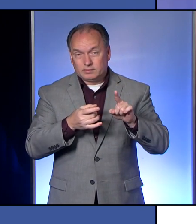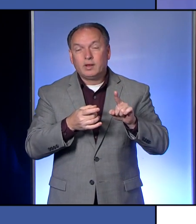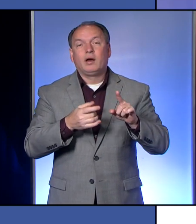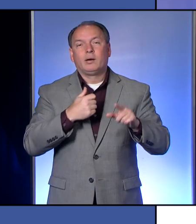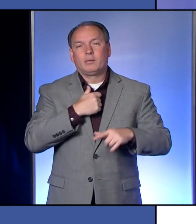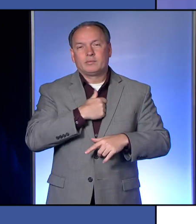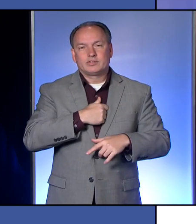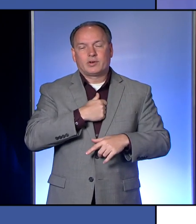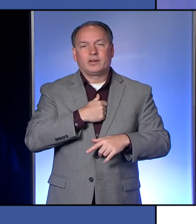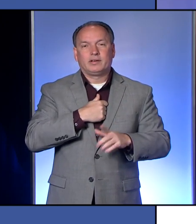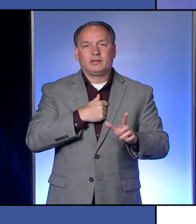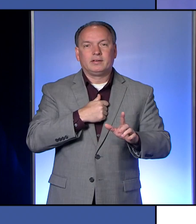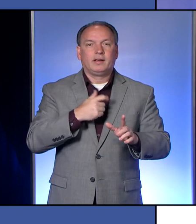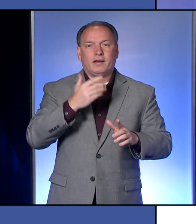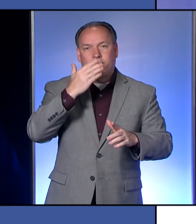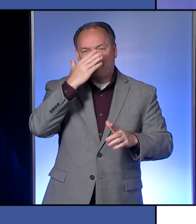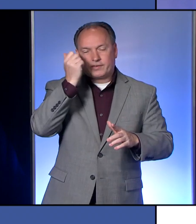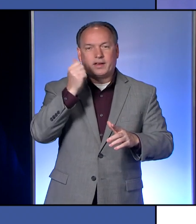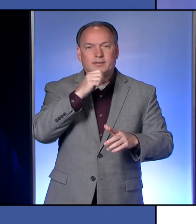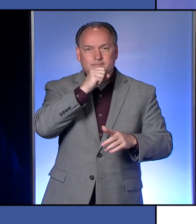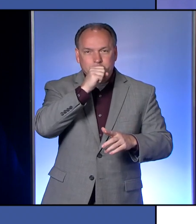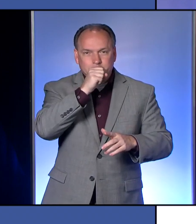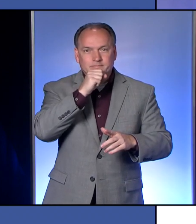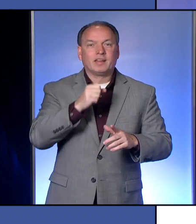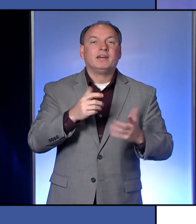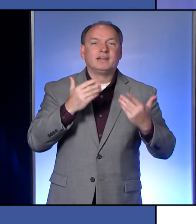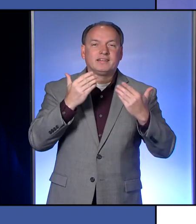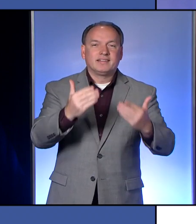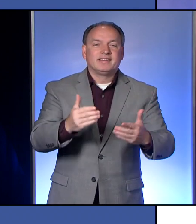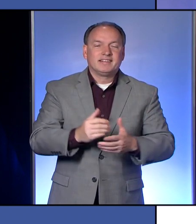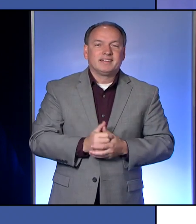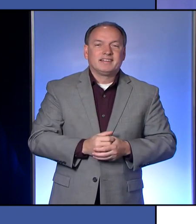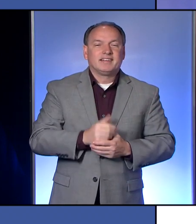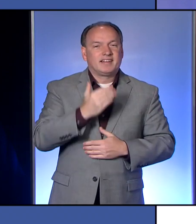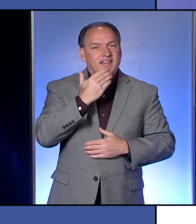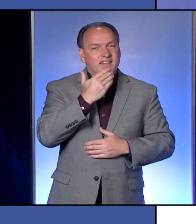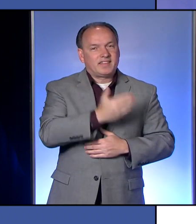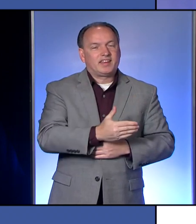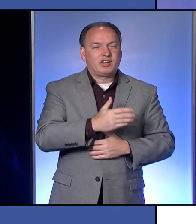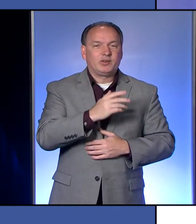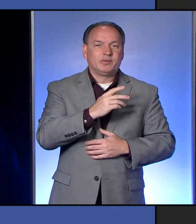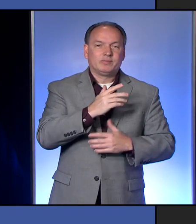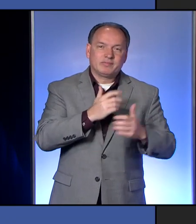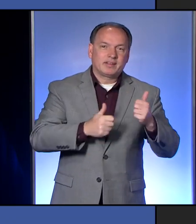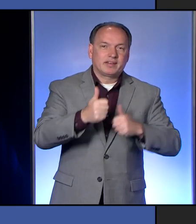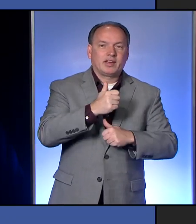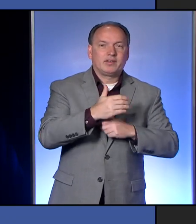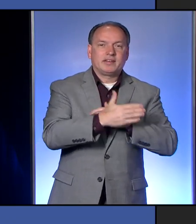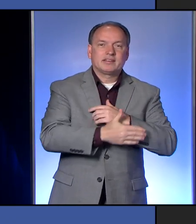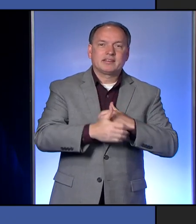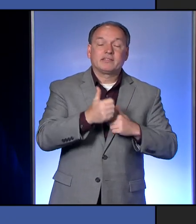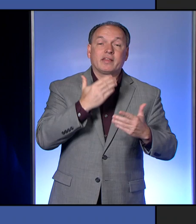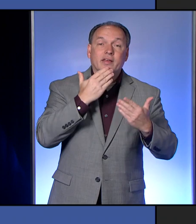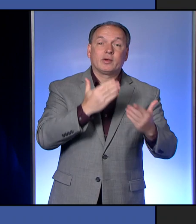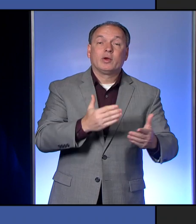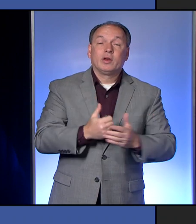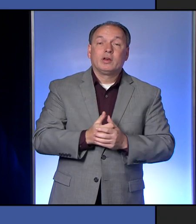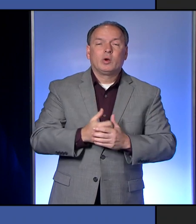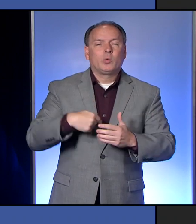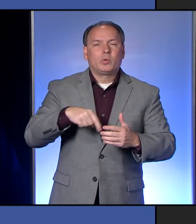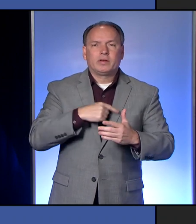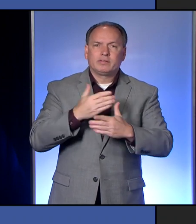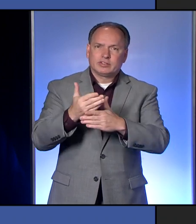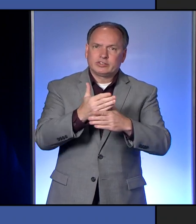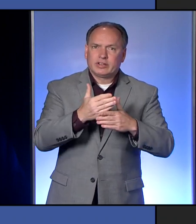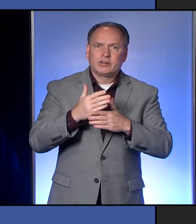I'm sorry. I forgot to take it off of mute. Okay. Thank you, Char. Thank you very much, County Executive. As we have shared, the role of